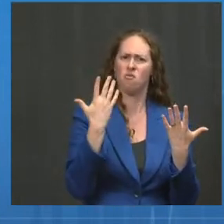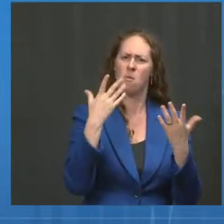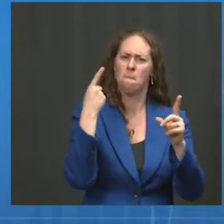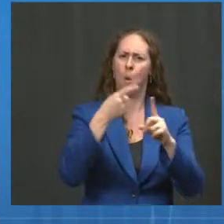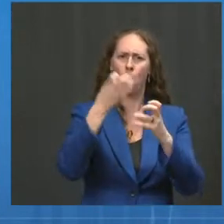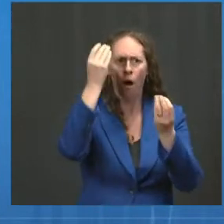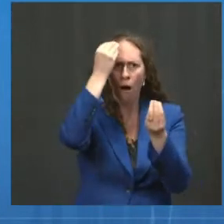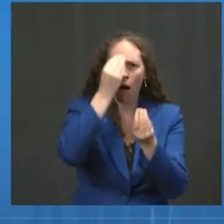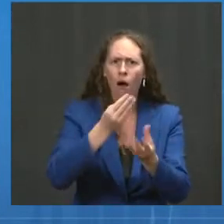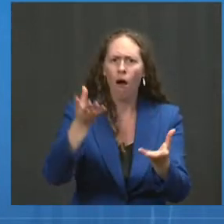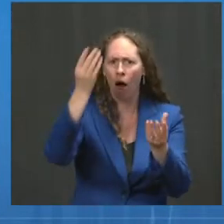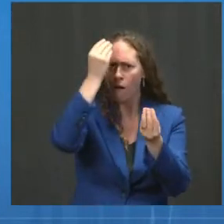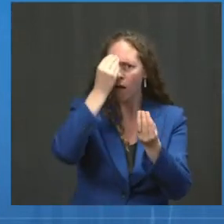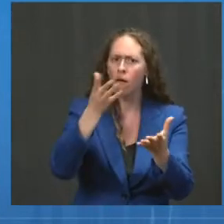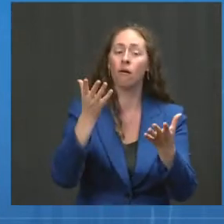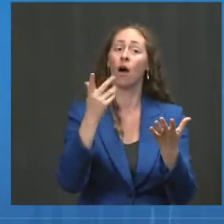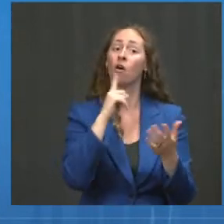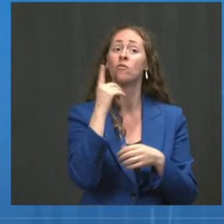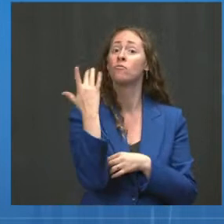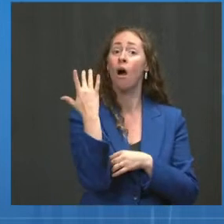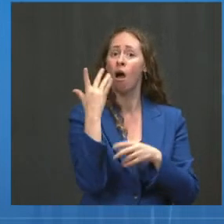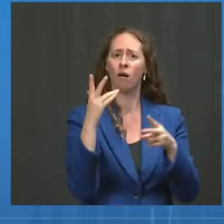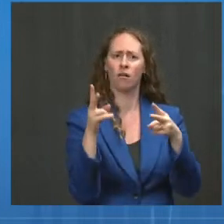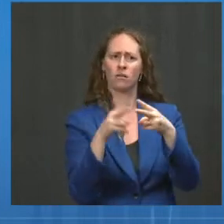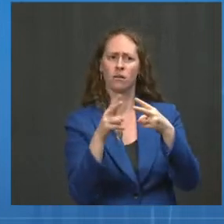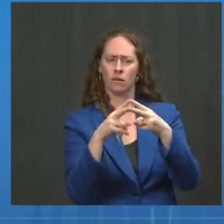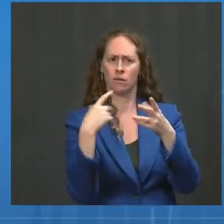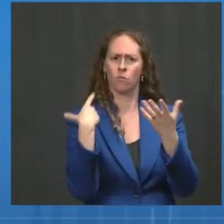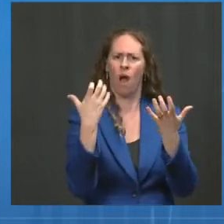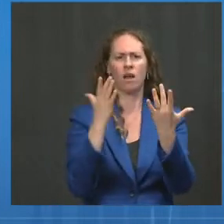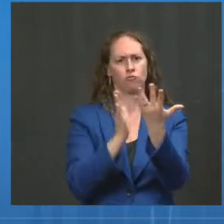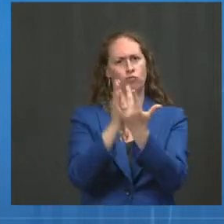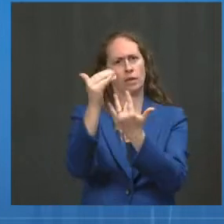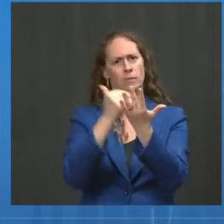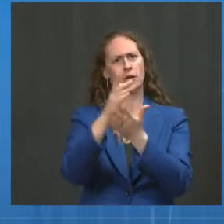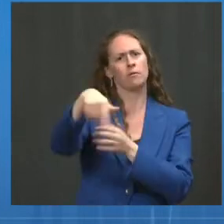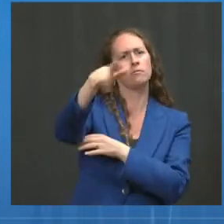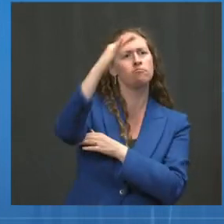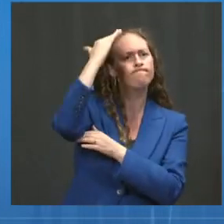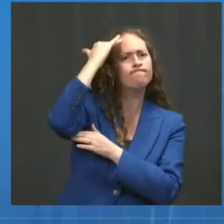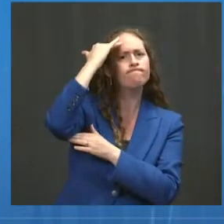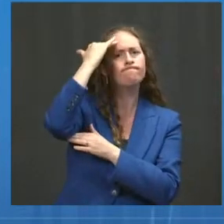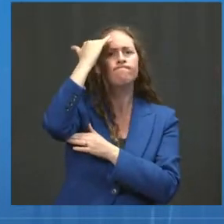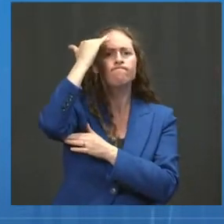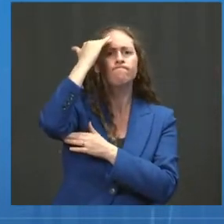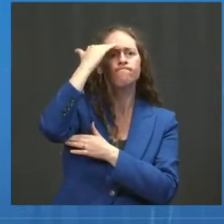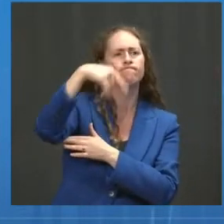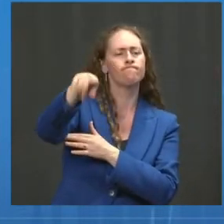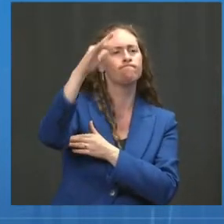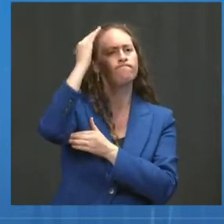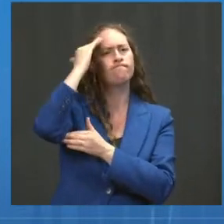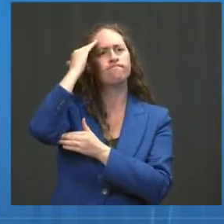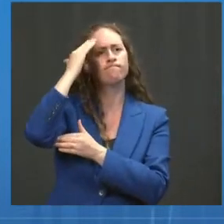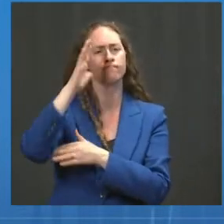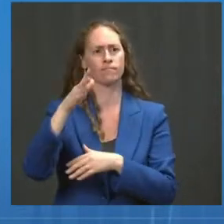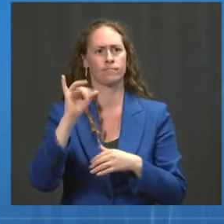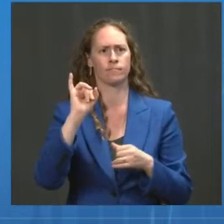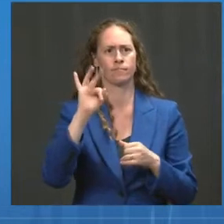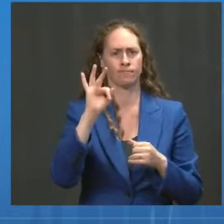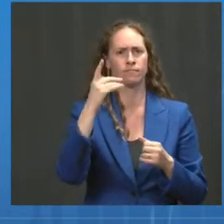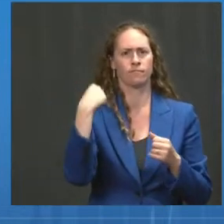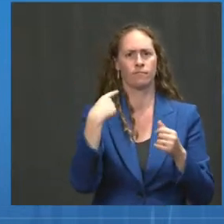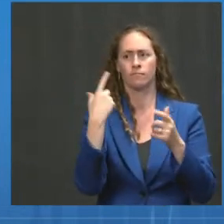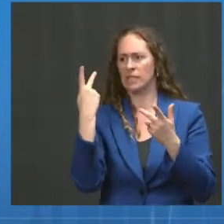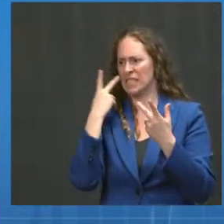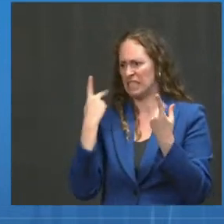buckets. One is transparency. We have told the public when we see a signal in the data, we will tell them when we are concerned, when we